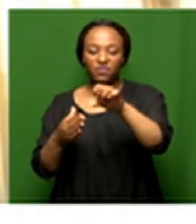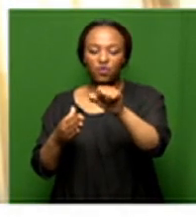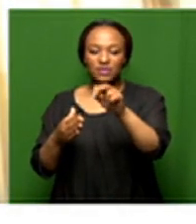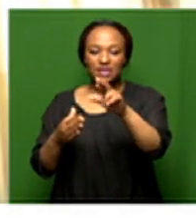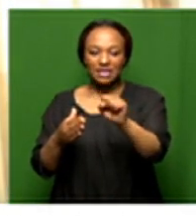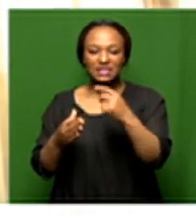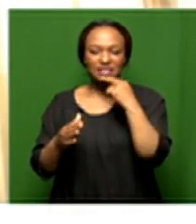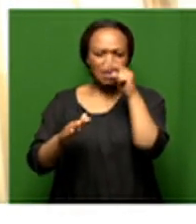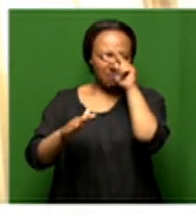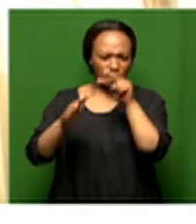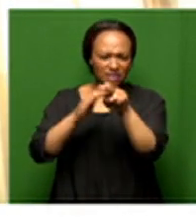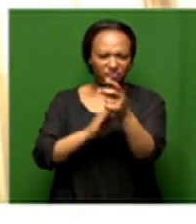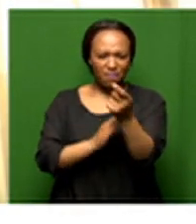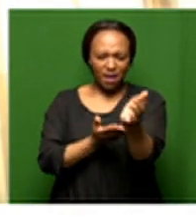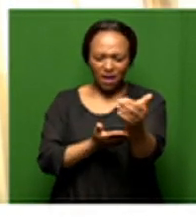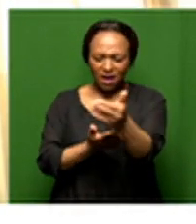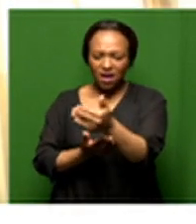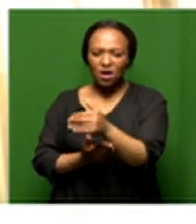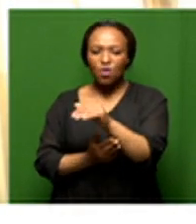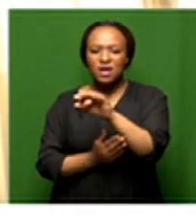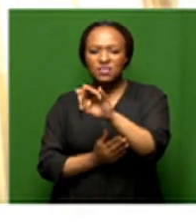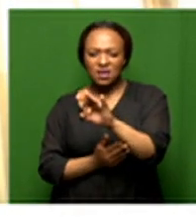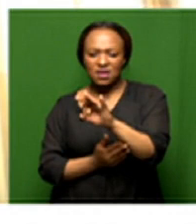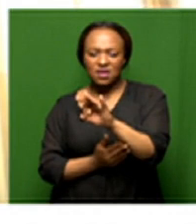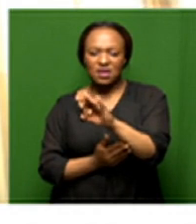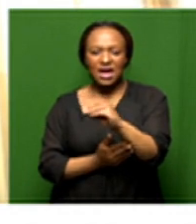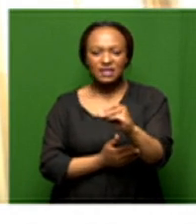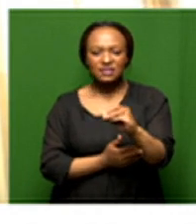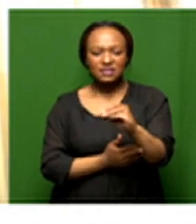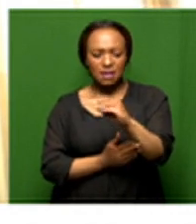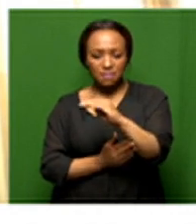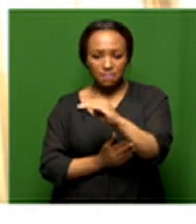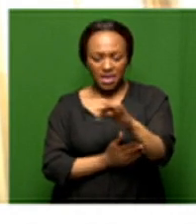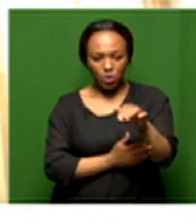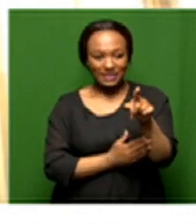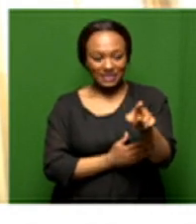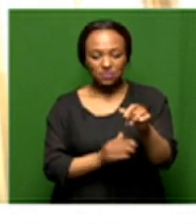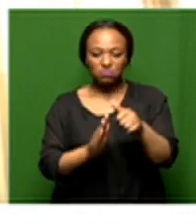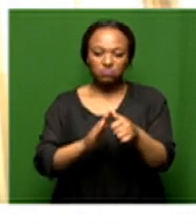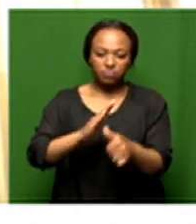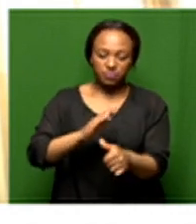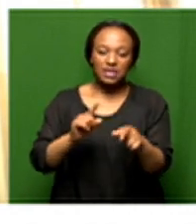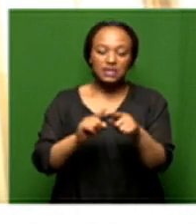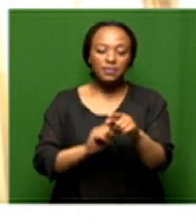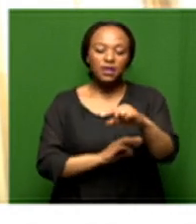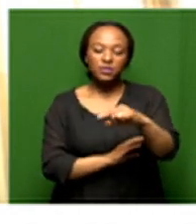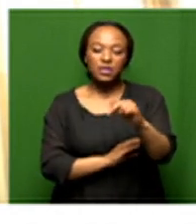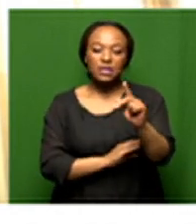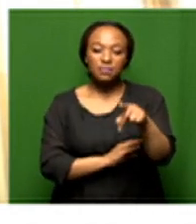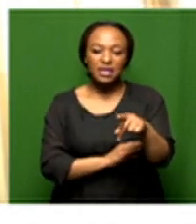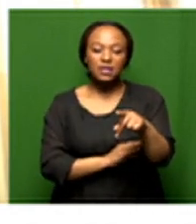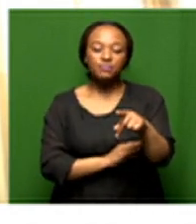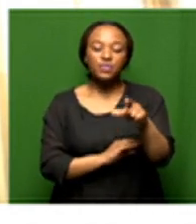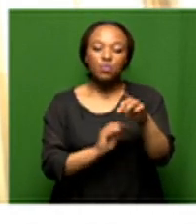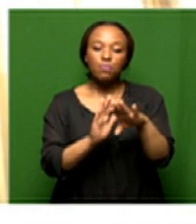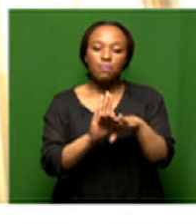projections are that there's going to be up to 300 billion rands under collection the debt to gdp continues to to rise